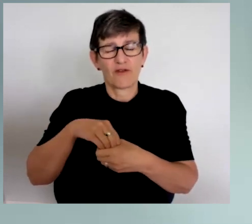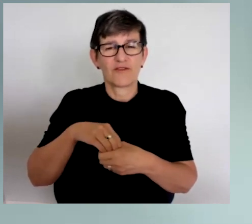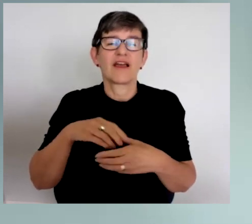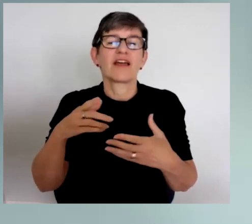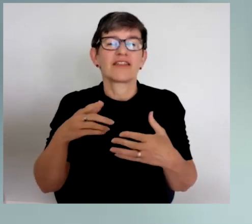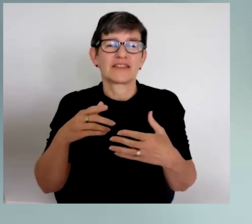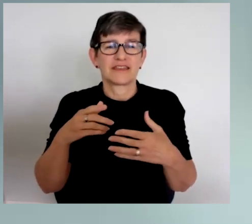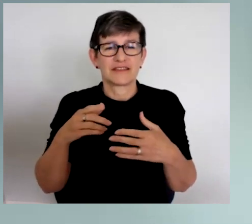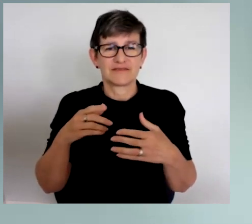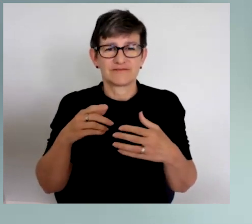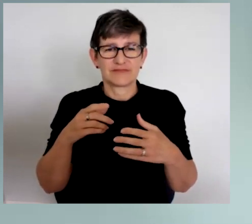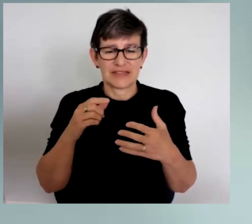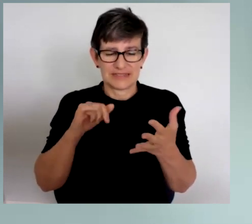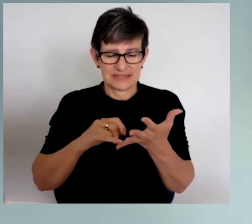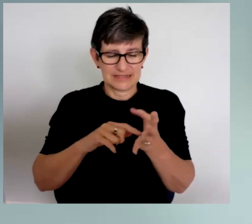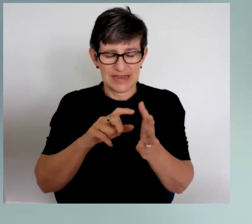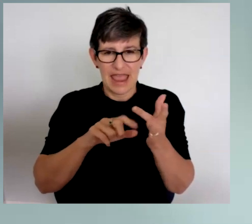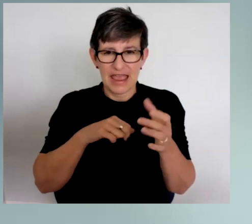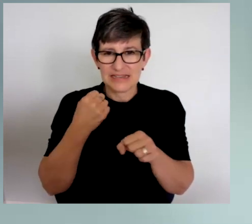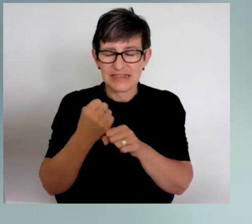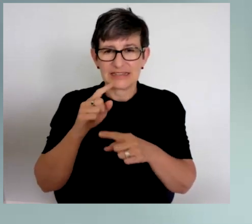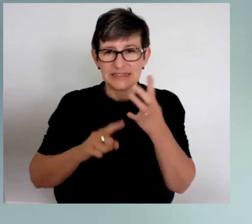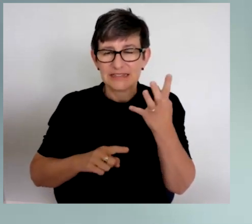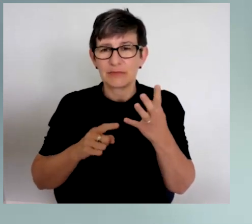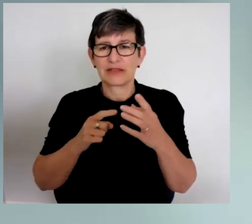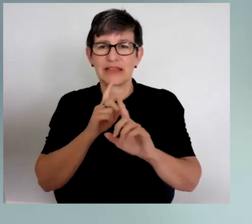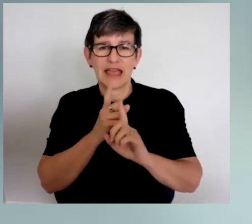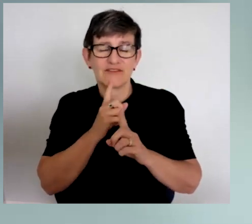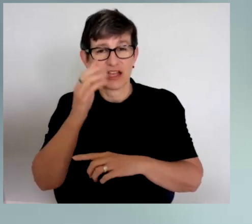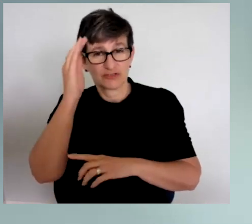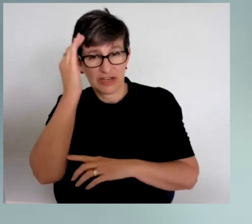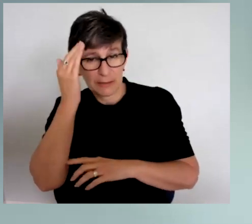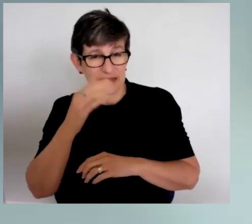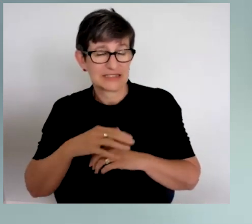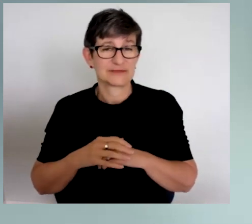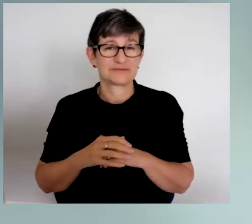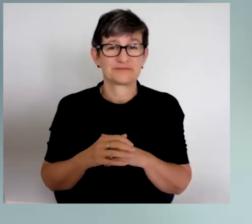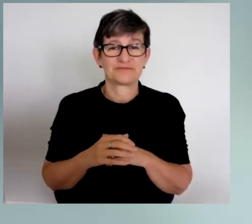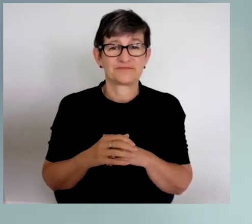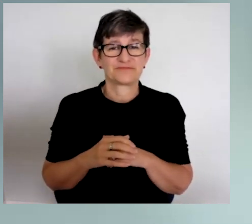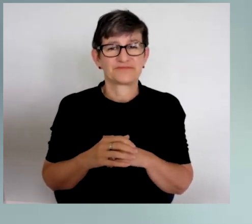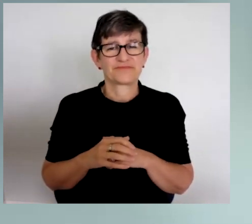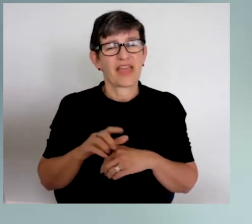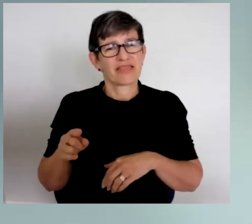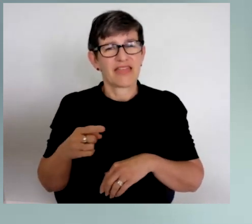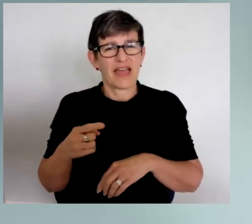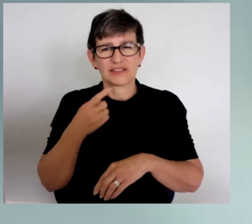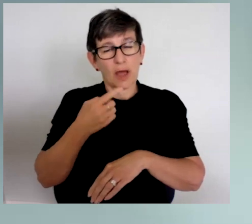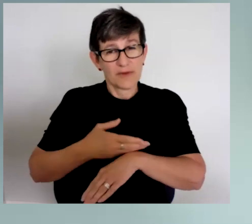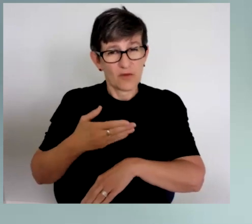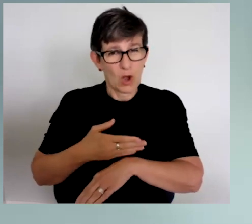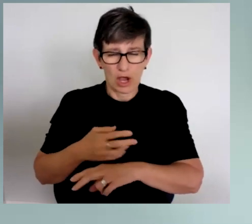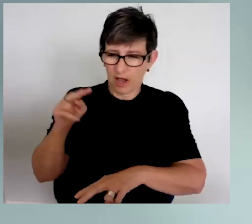Committee for Disability Issues. And it was in this work that I got to see